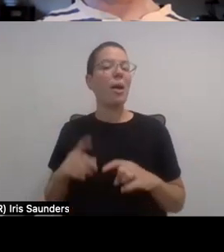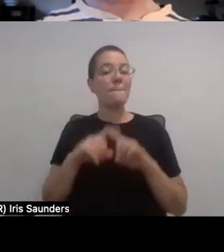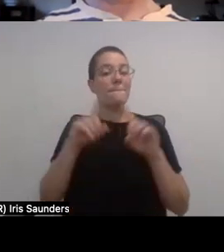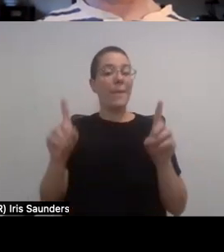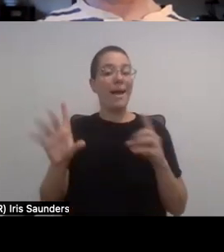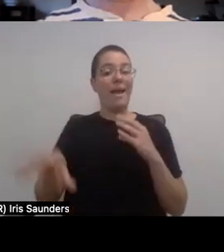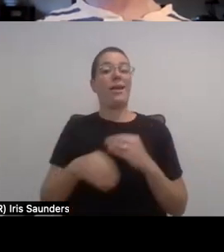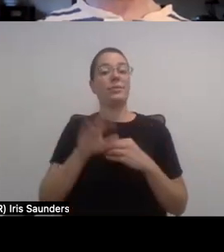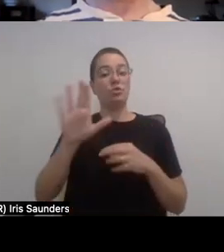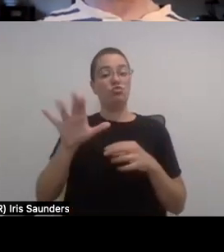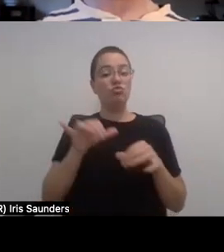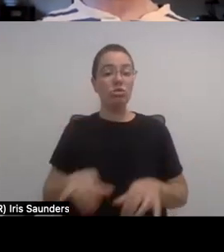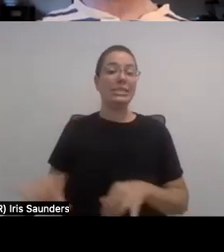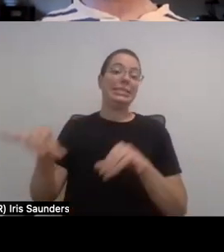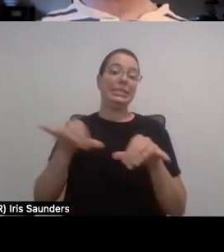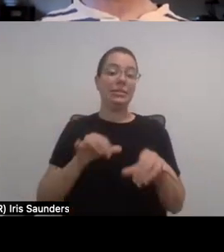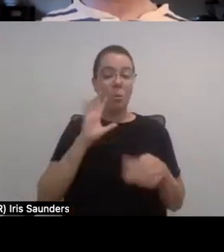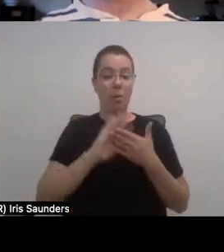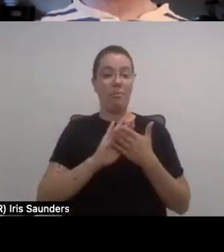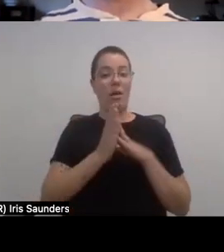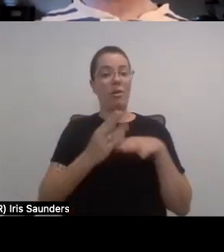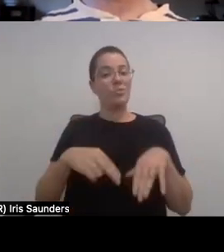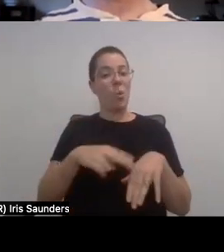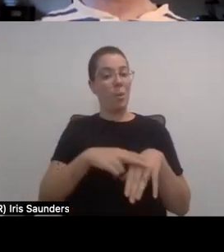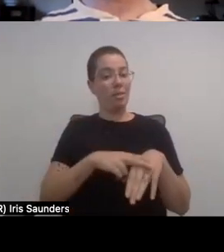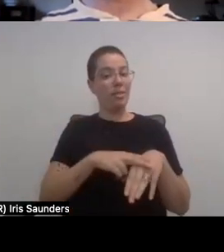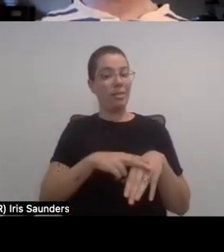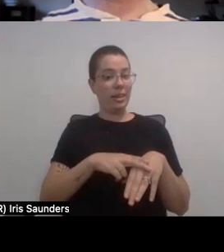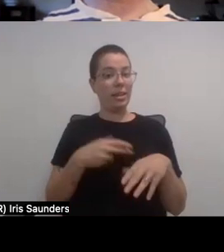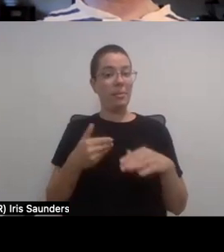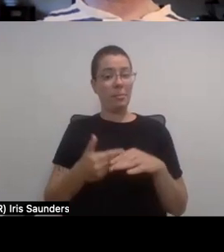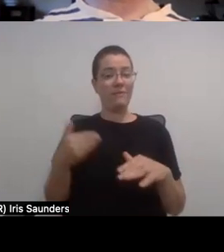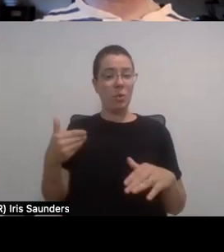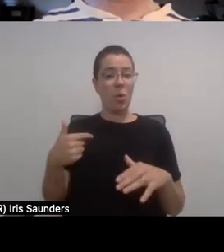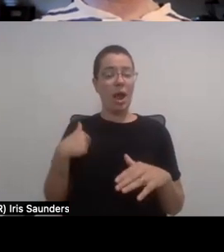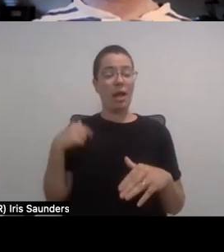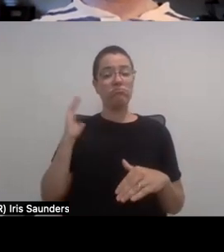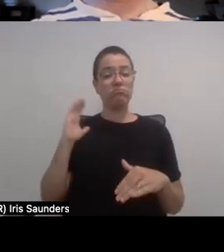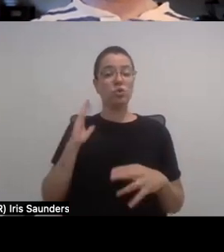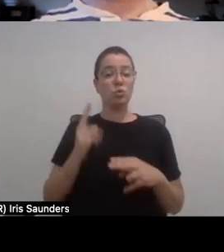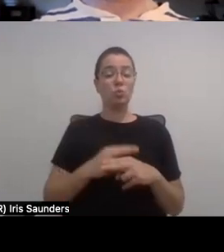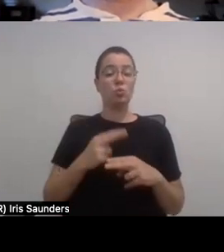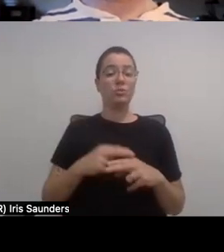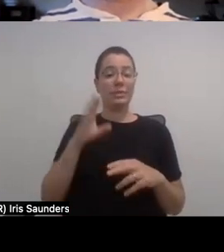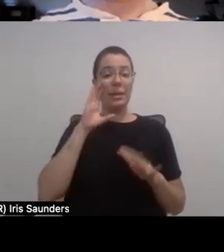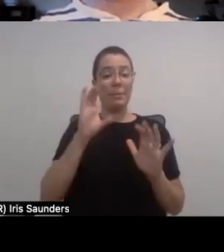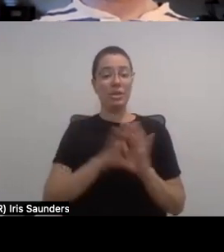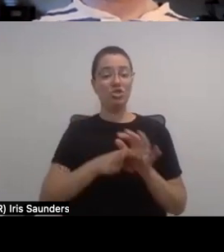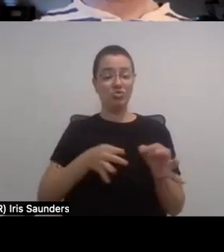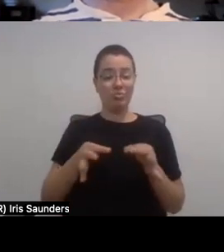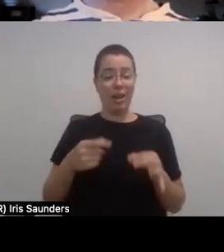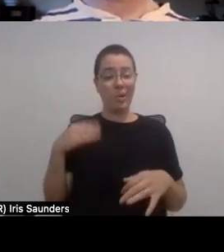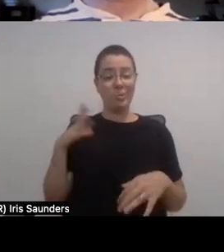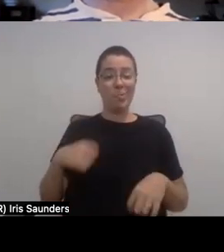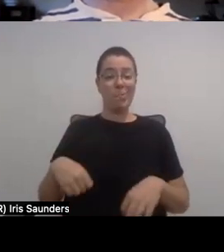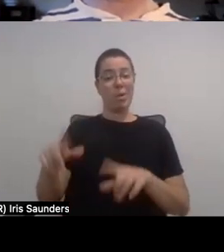routine, it becomes normal. Like, before I used image descriptions, I don't even, I just posted stuff. But now